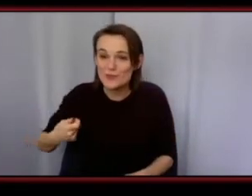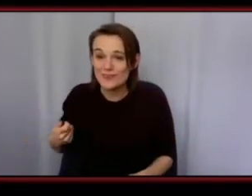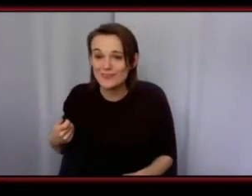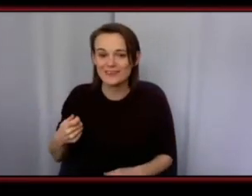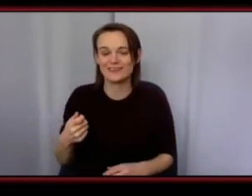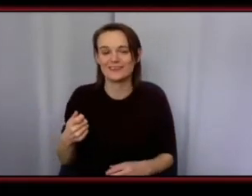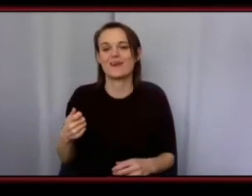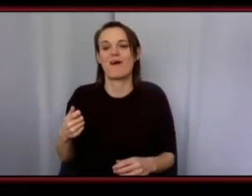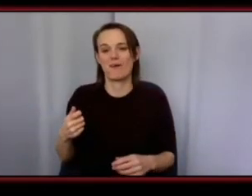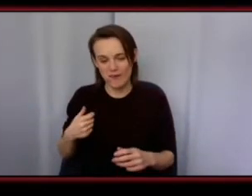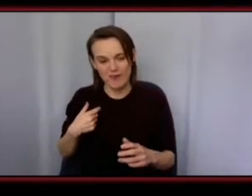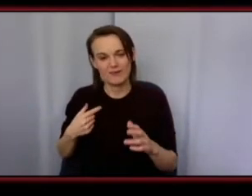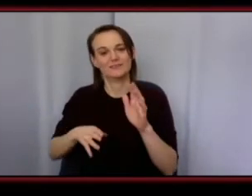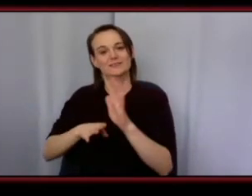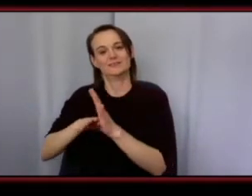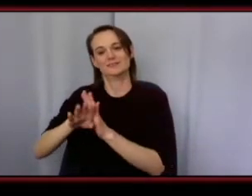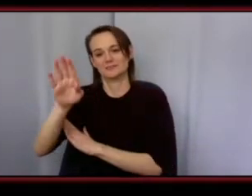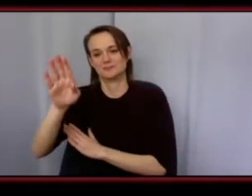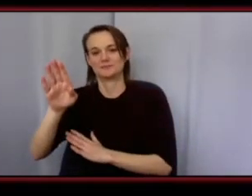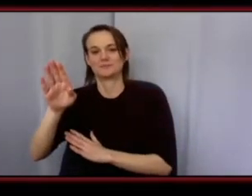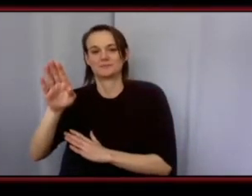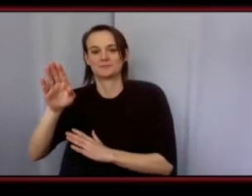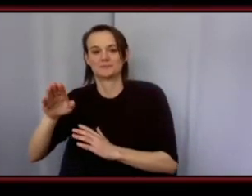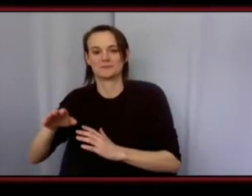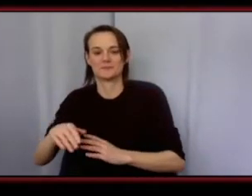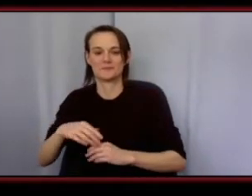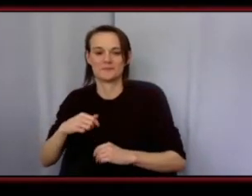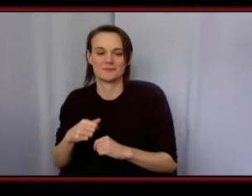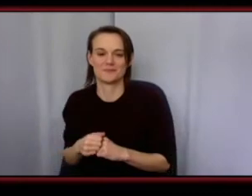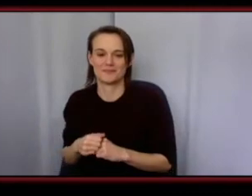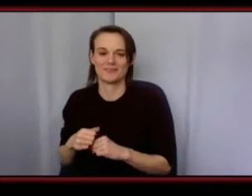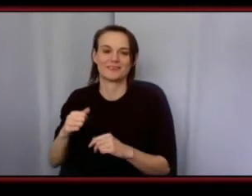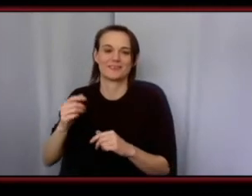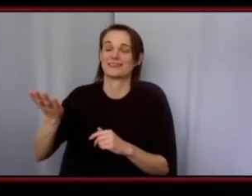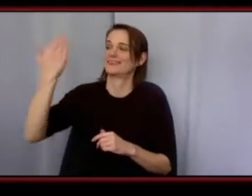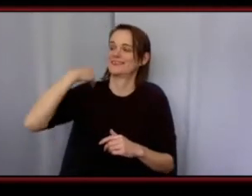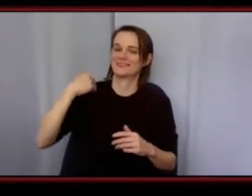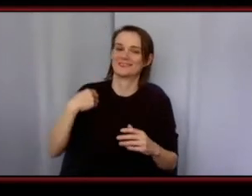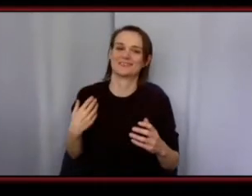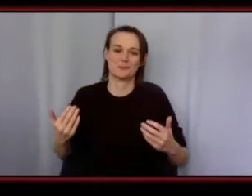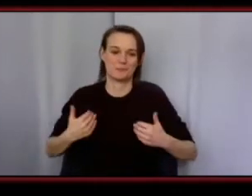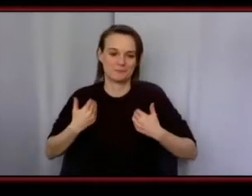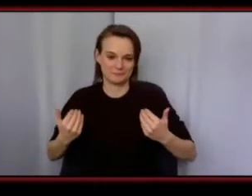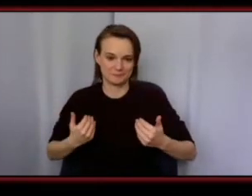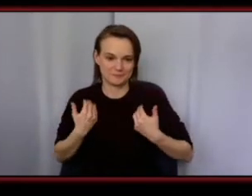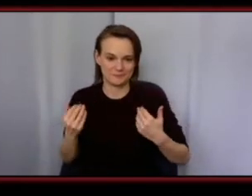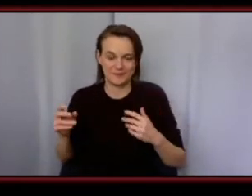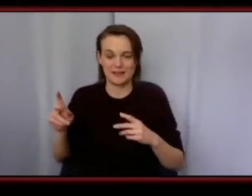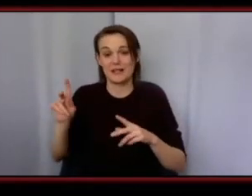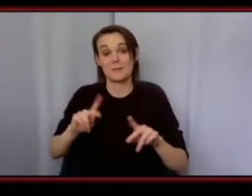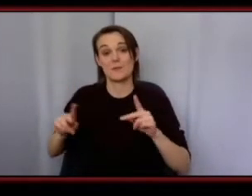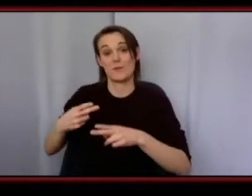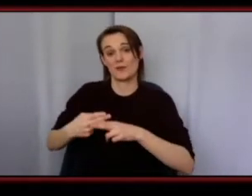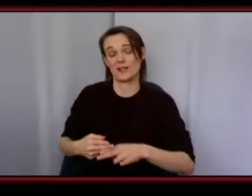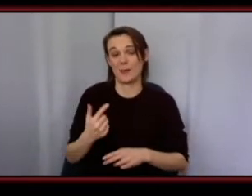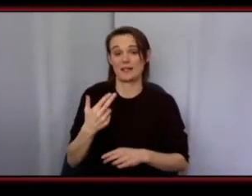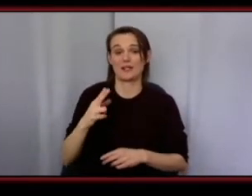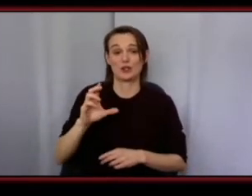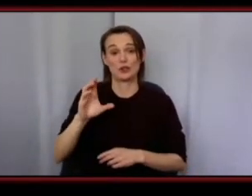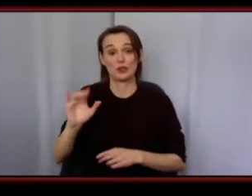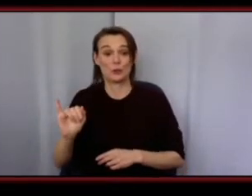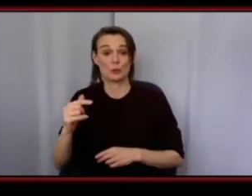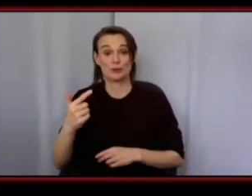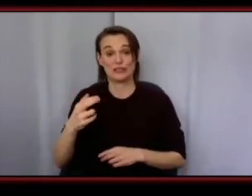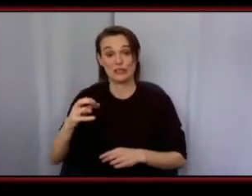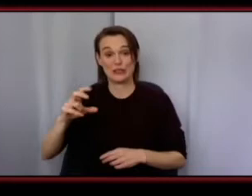of grew on me from then and then like even even back like when i was younger those days like my friends used to call me gucci goods like that was like my